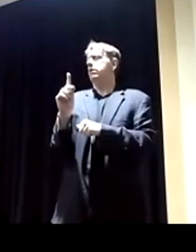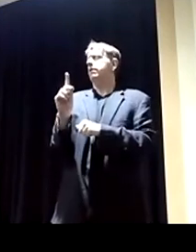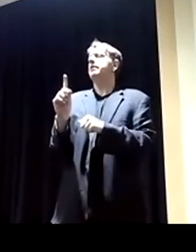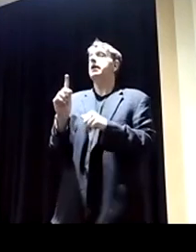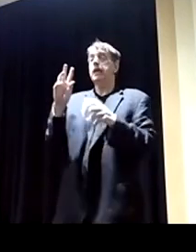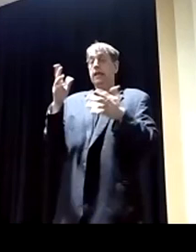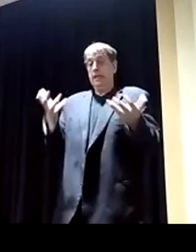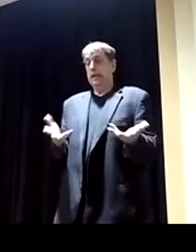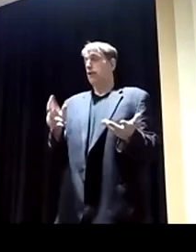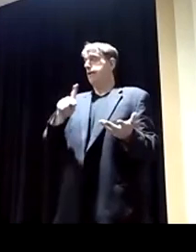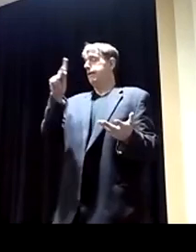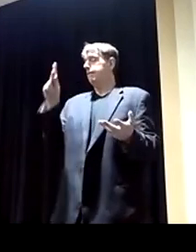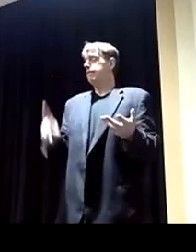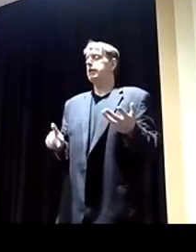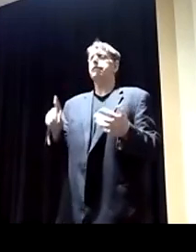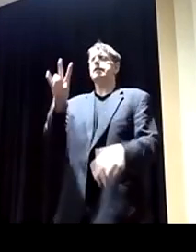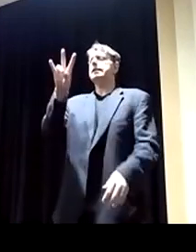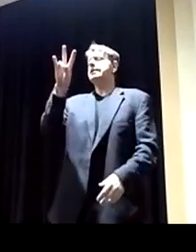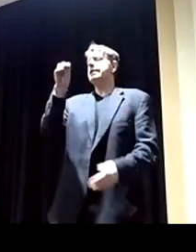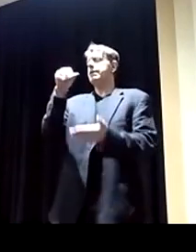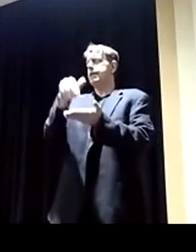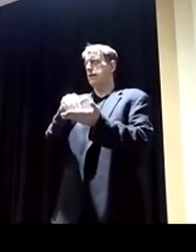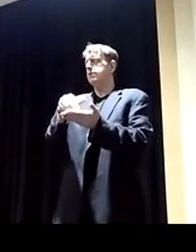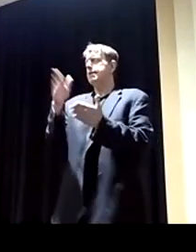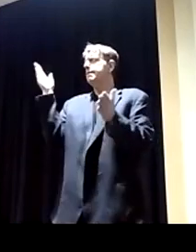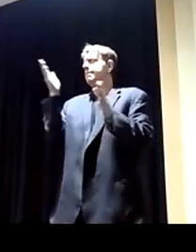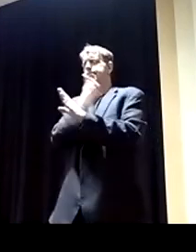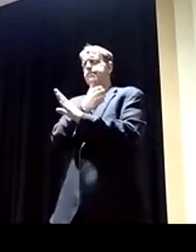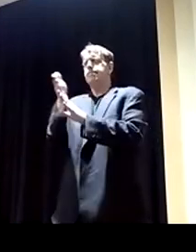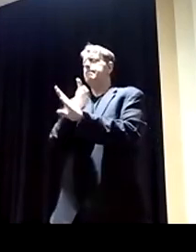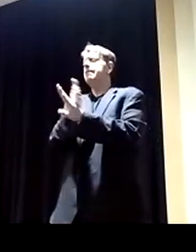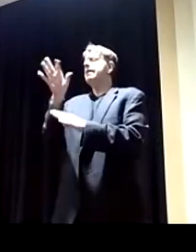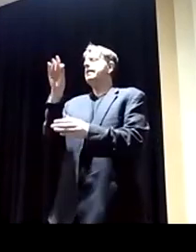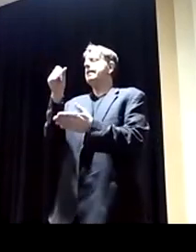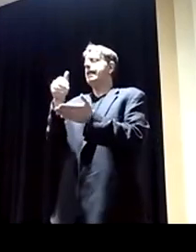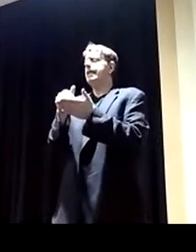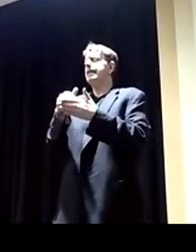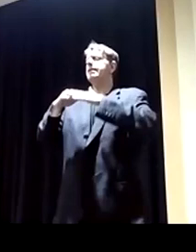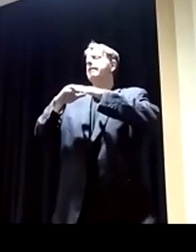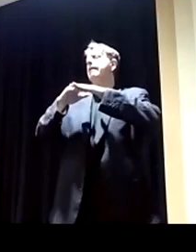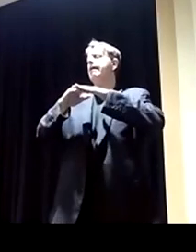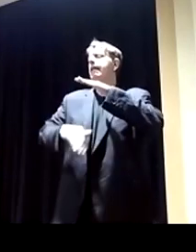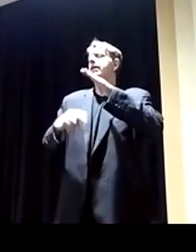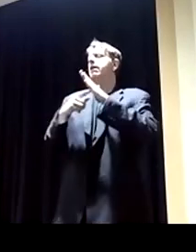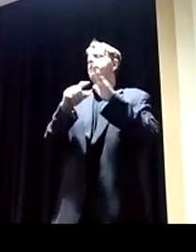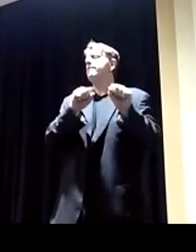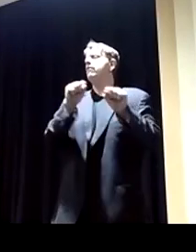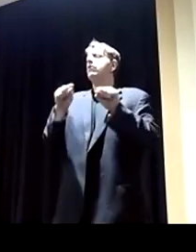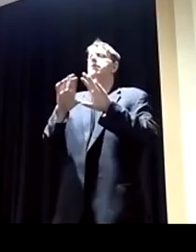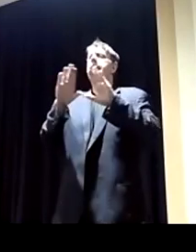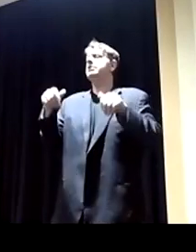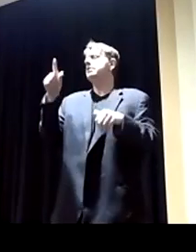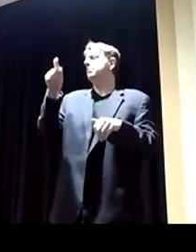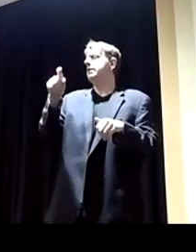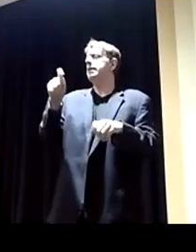Philadelphia, we have 70,000 to 90,000 fewer affordable units than we need. They are not able to afford to even